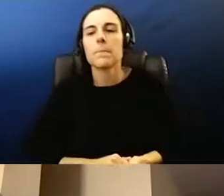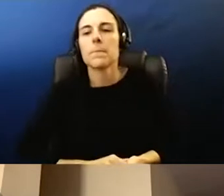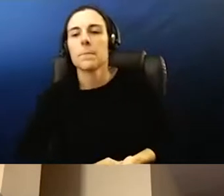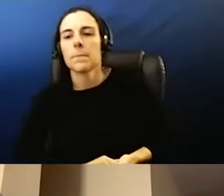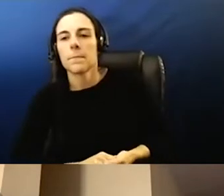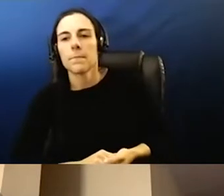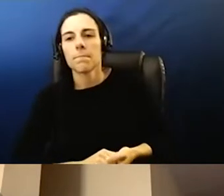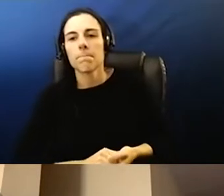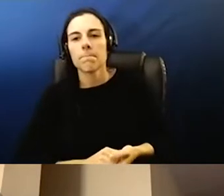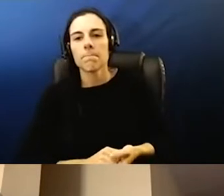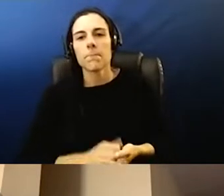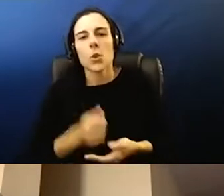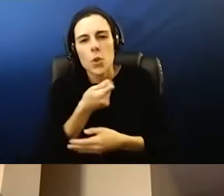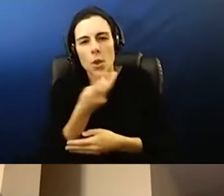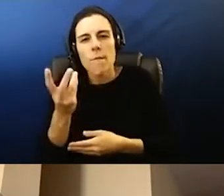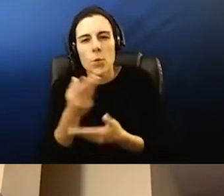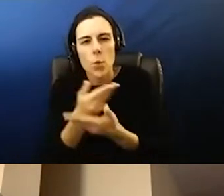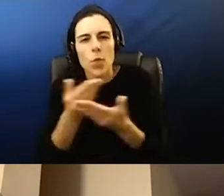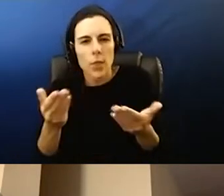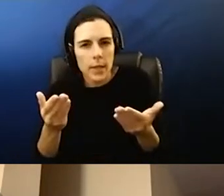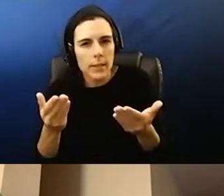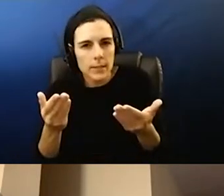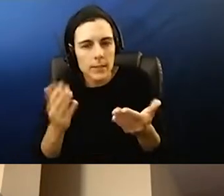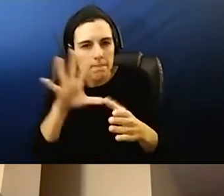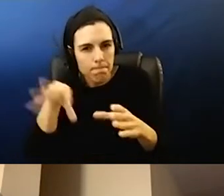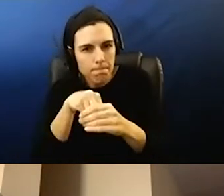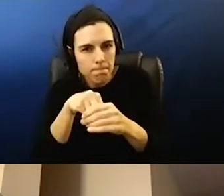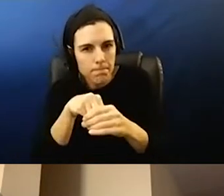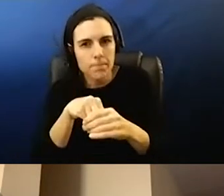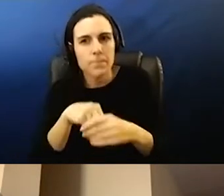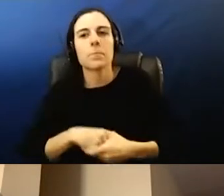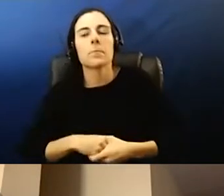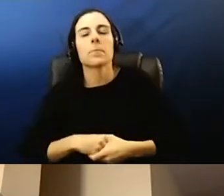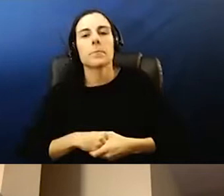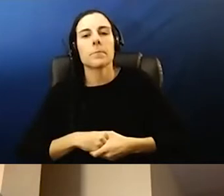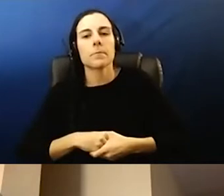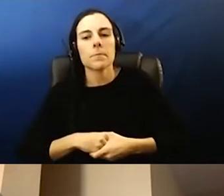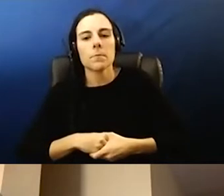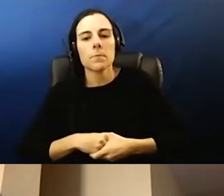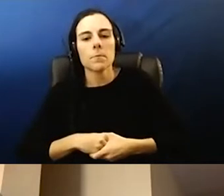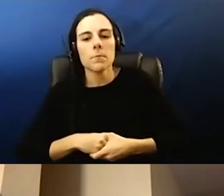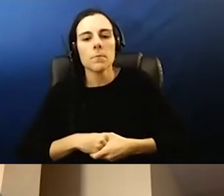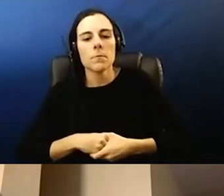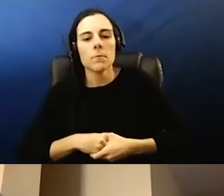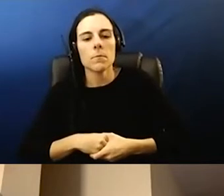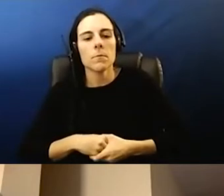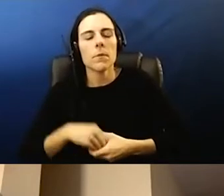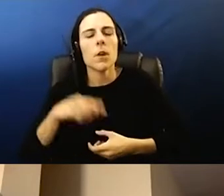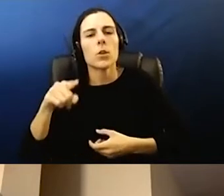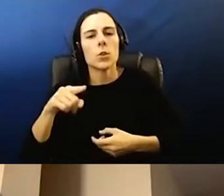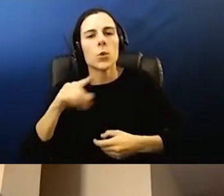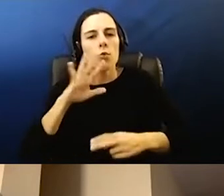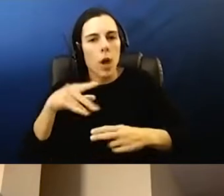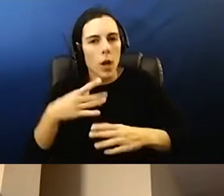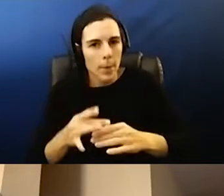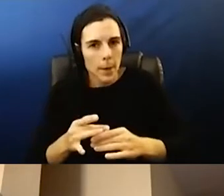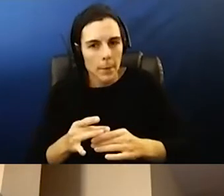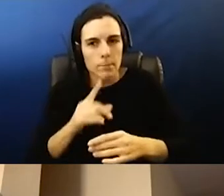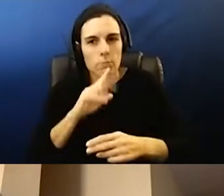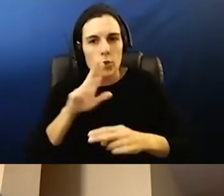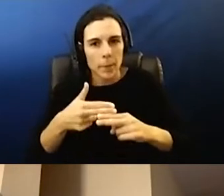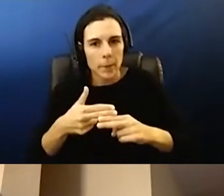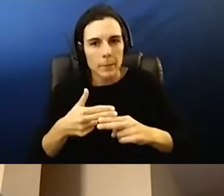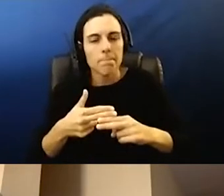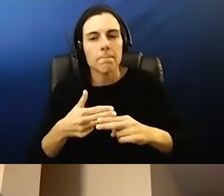So there's a couple of things involved in that. So what you're talking about is that the